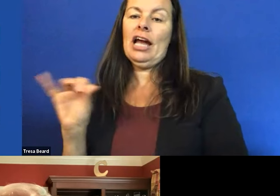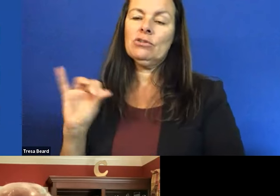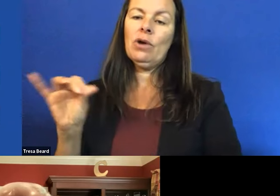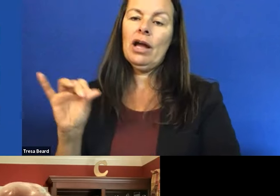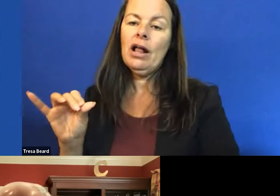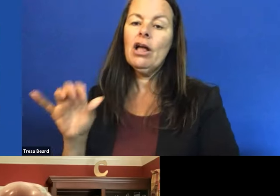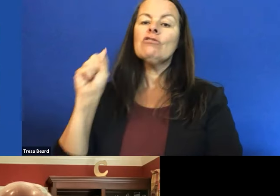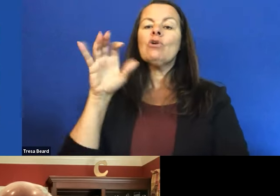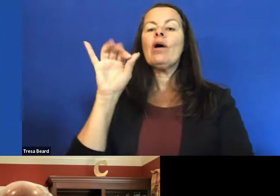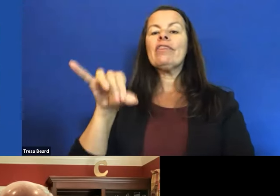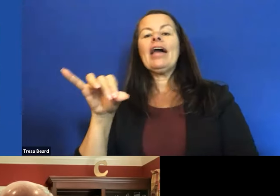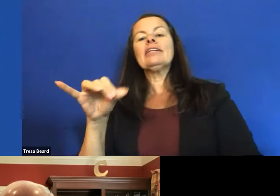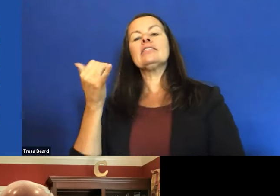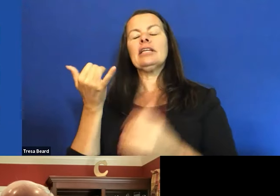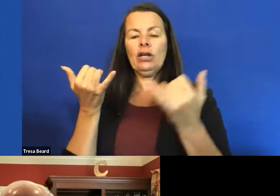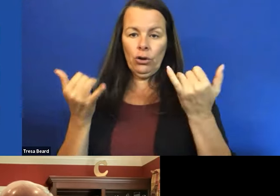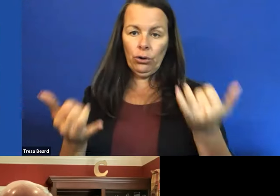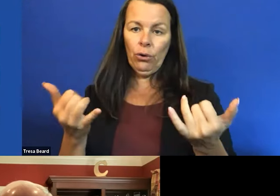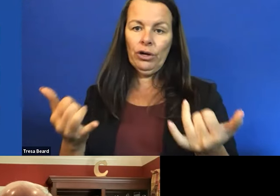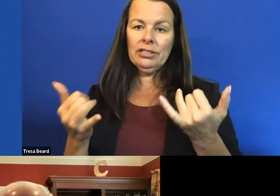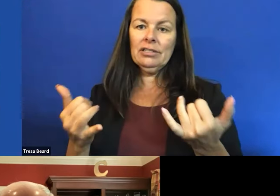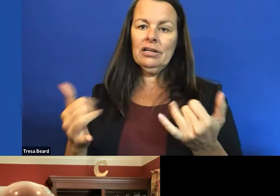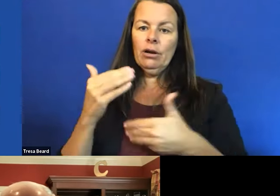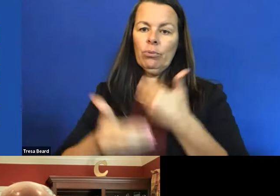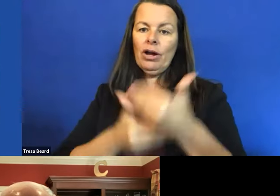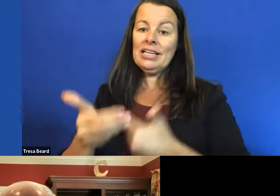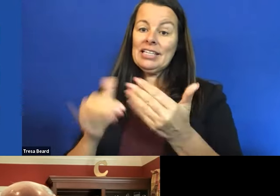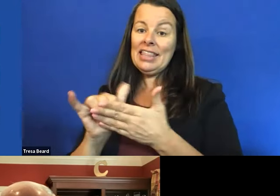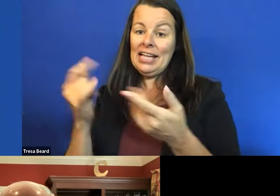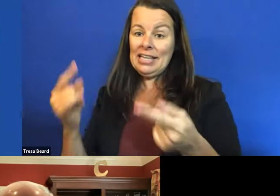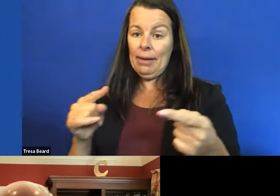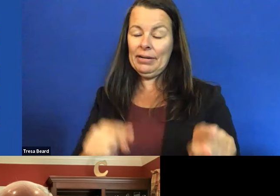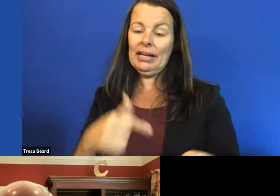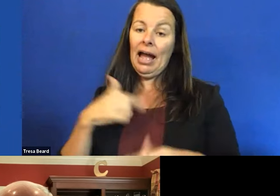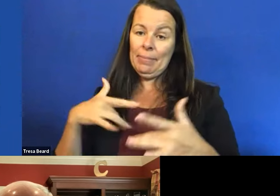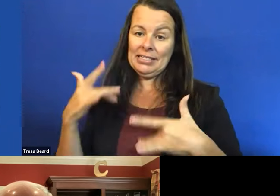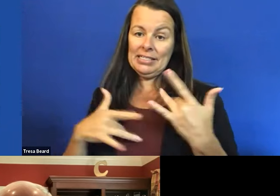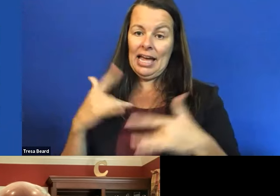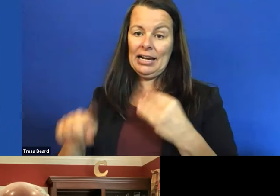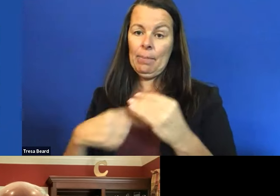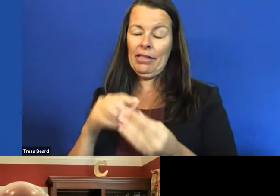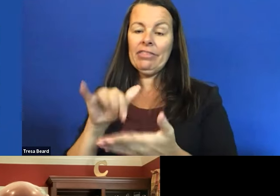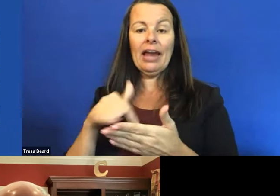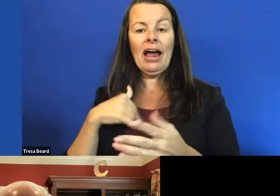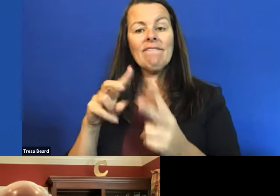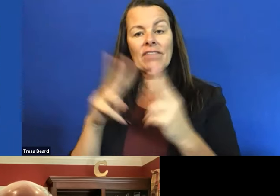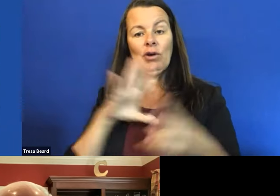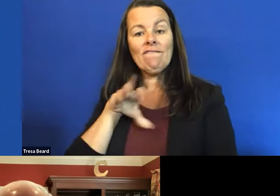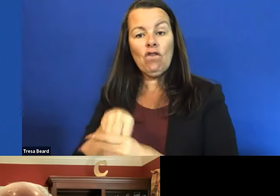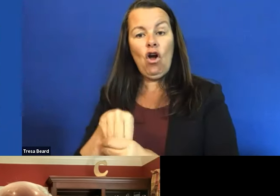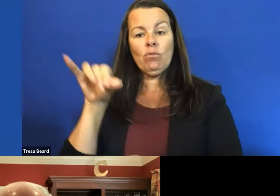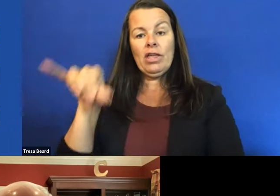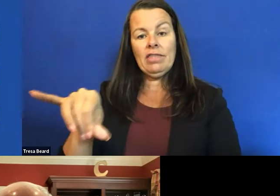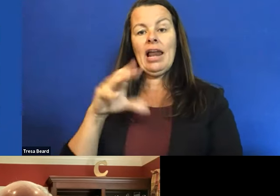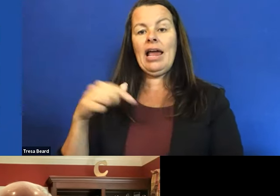current process that's going on. I'm excited about it. I'm very involved in it. And I'm